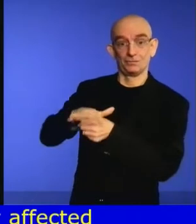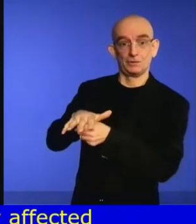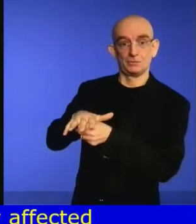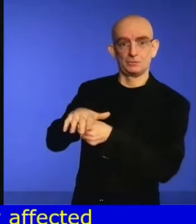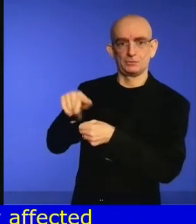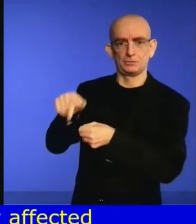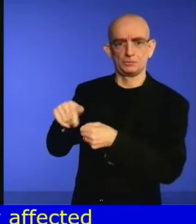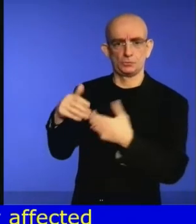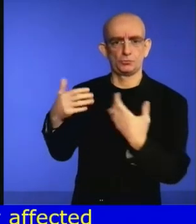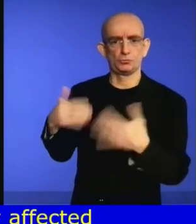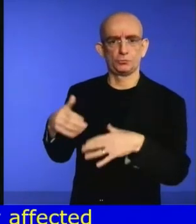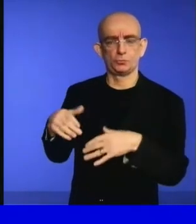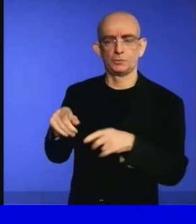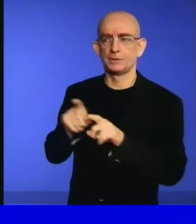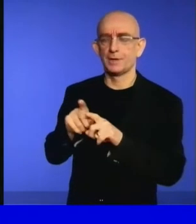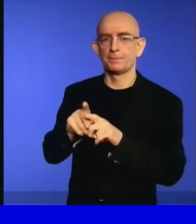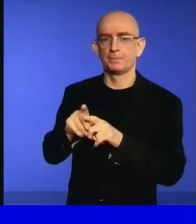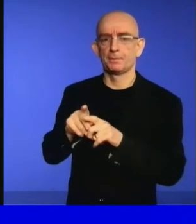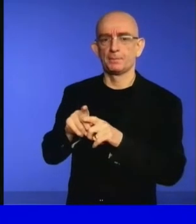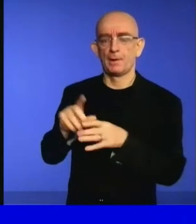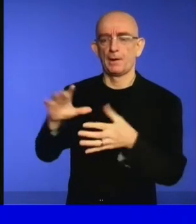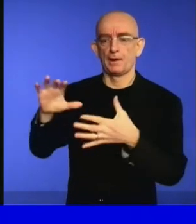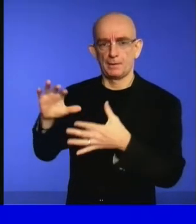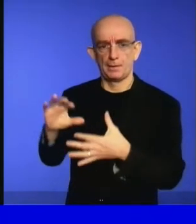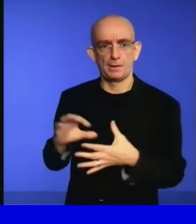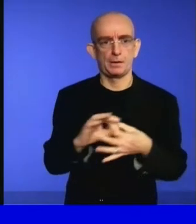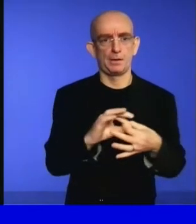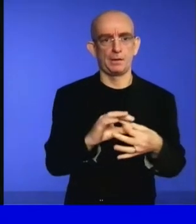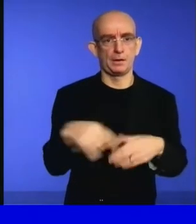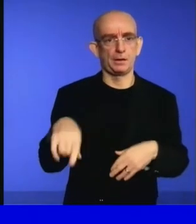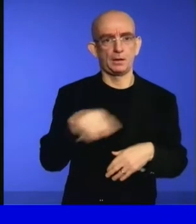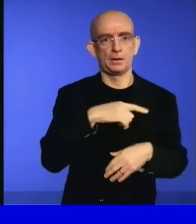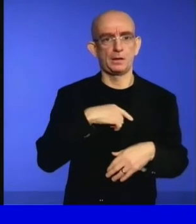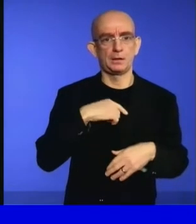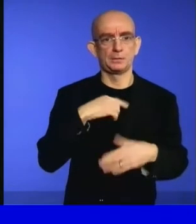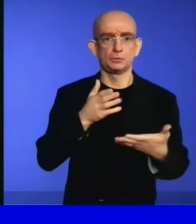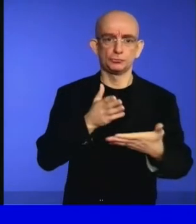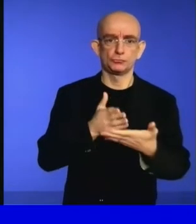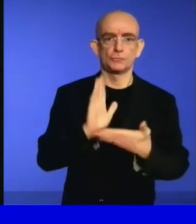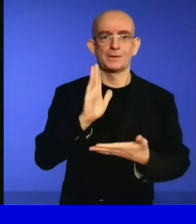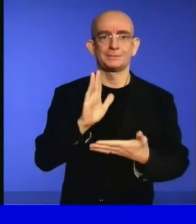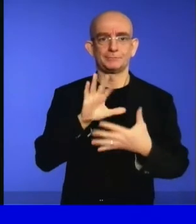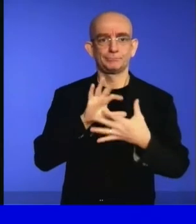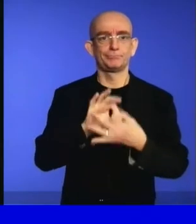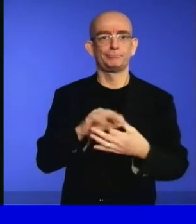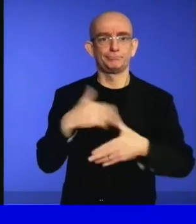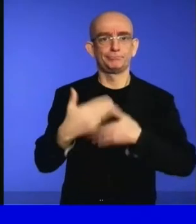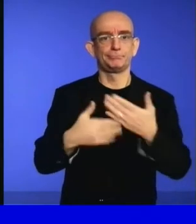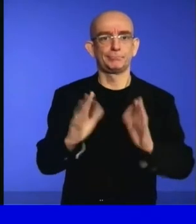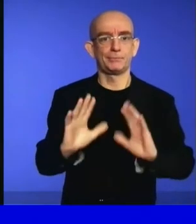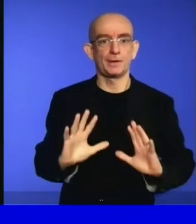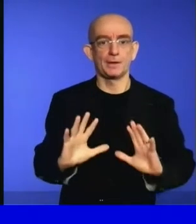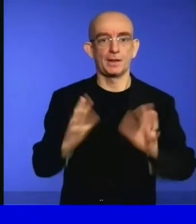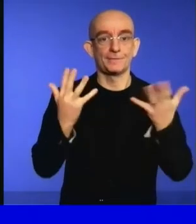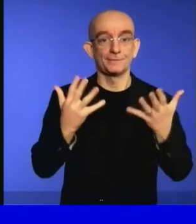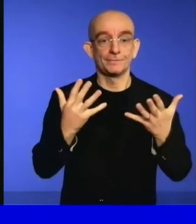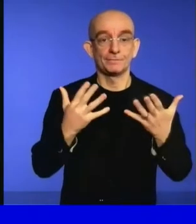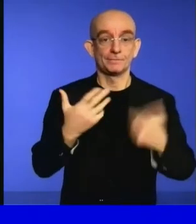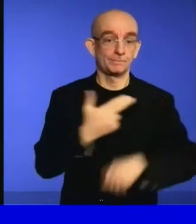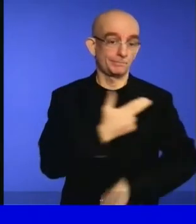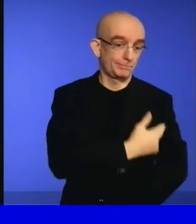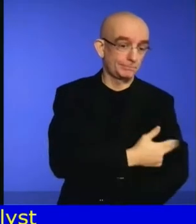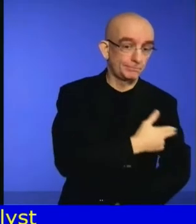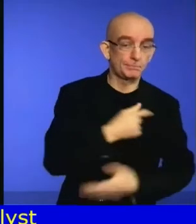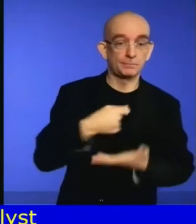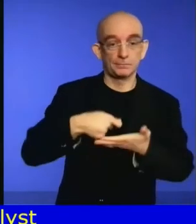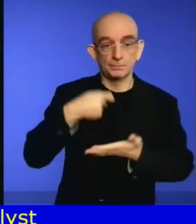to live independently. And it's also true that person with disability have been impacted by a lack